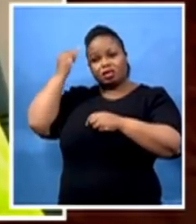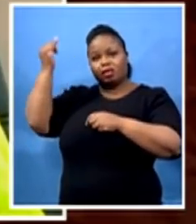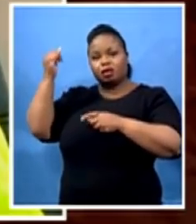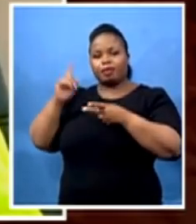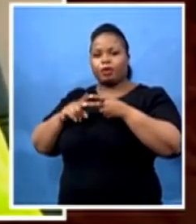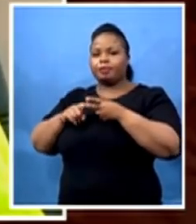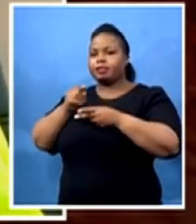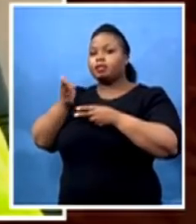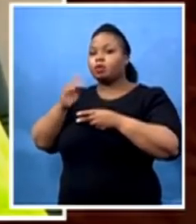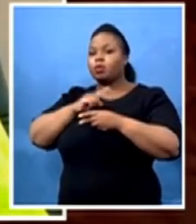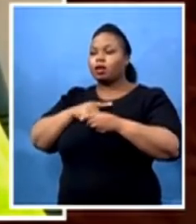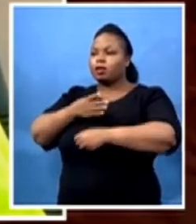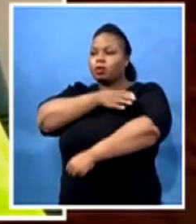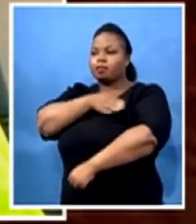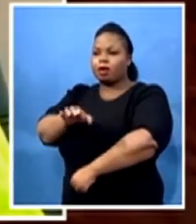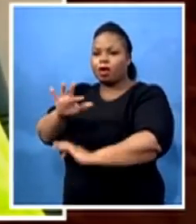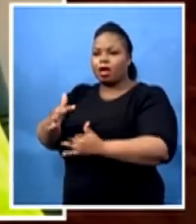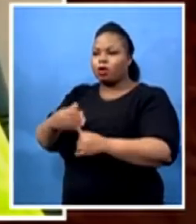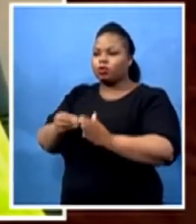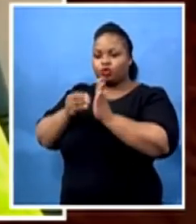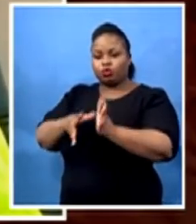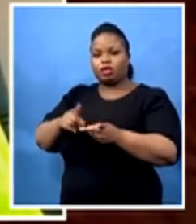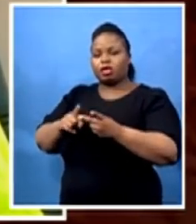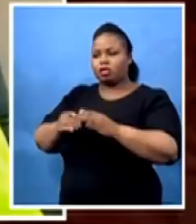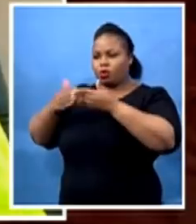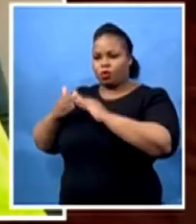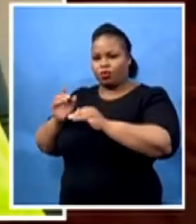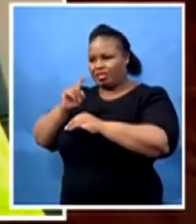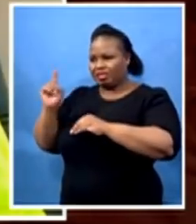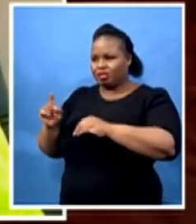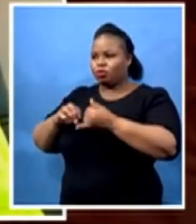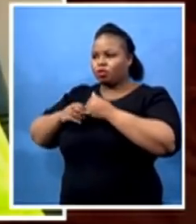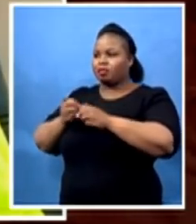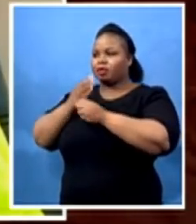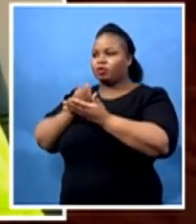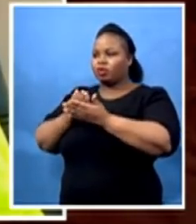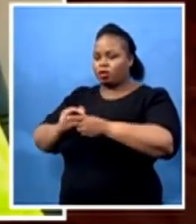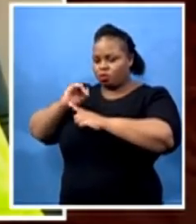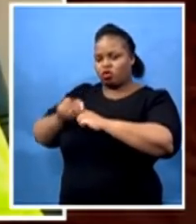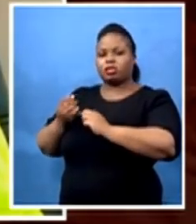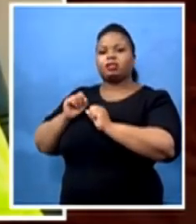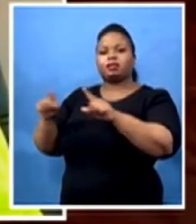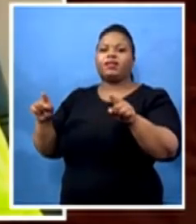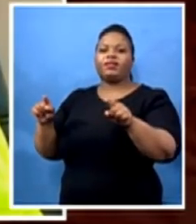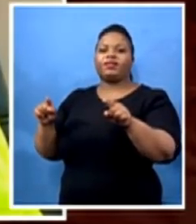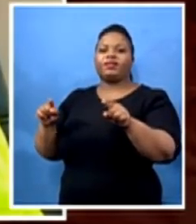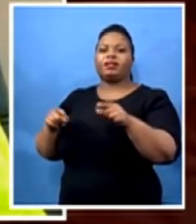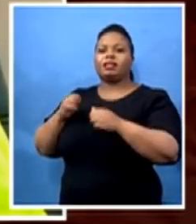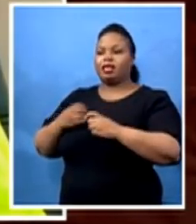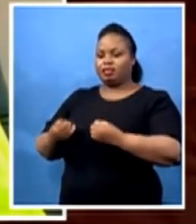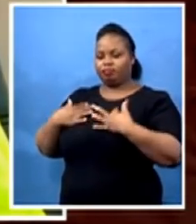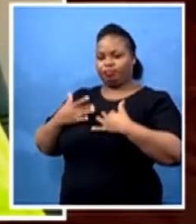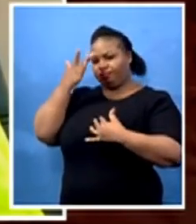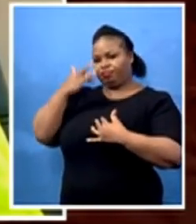campus community to can be able to protect themselves from getting infected in this virus? And the basic